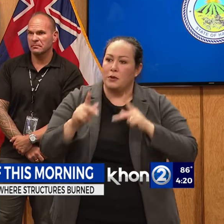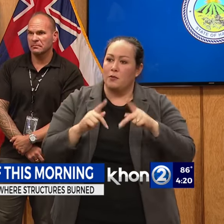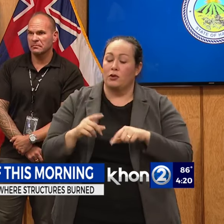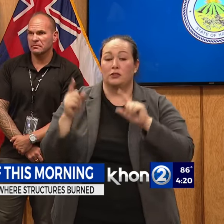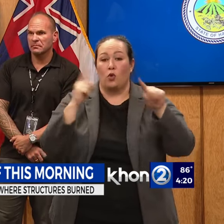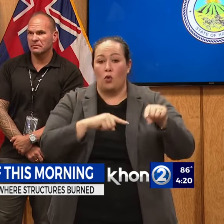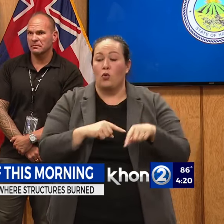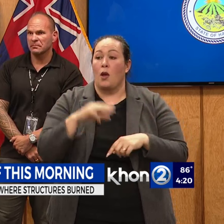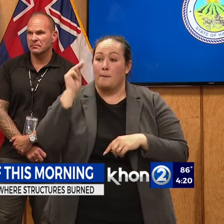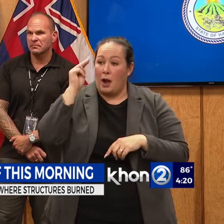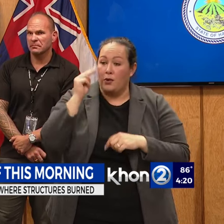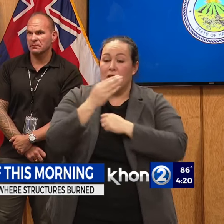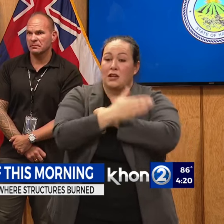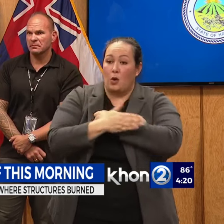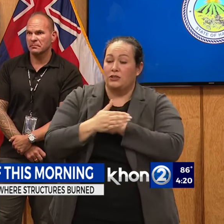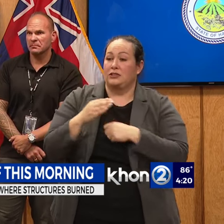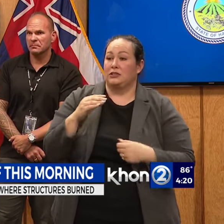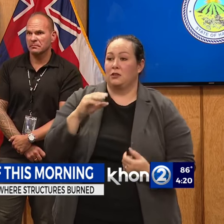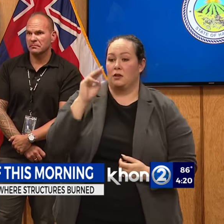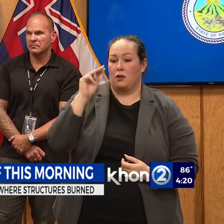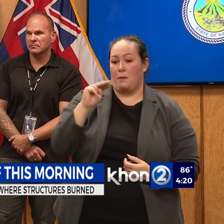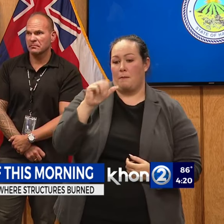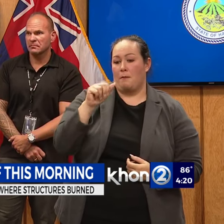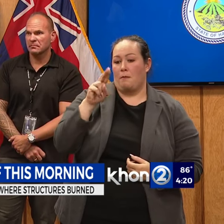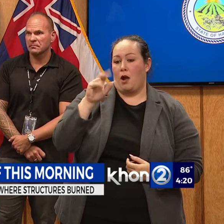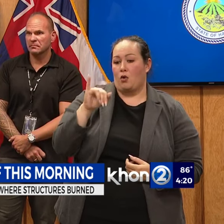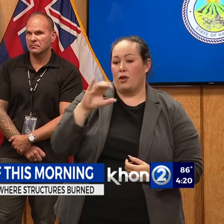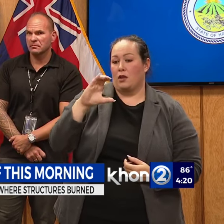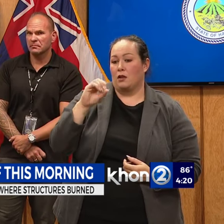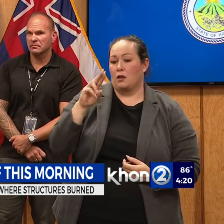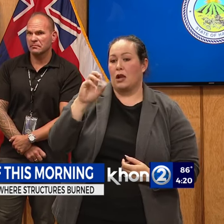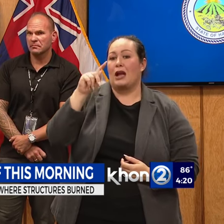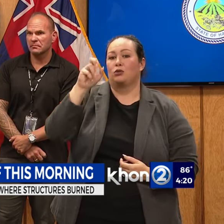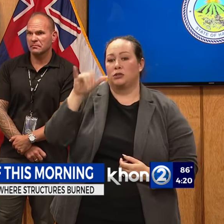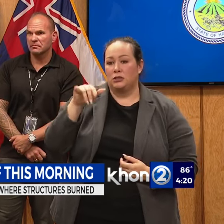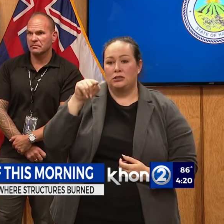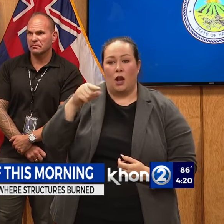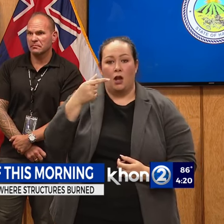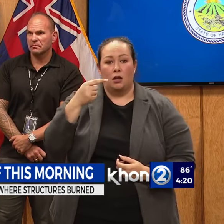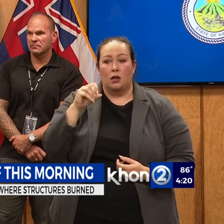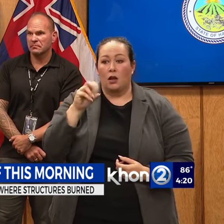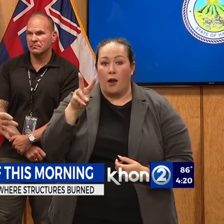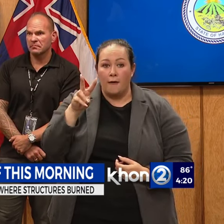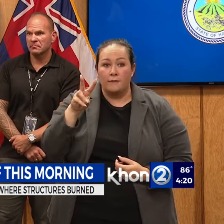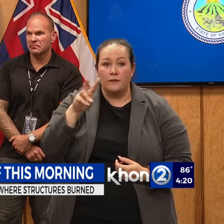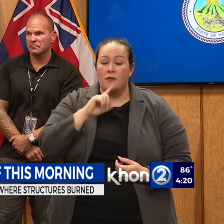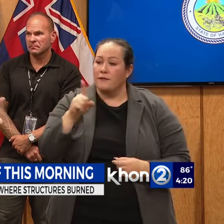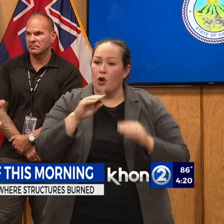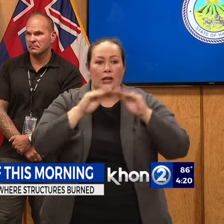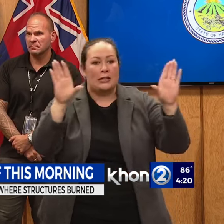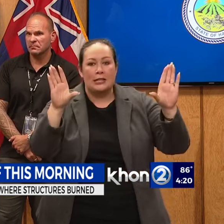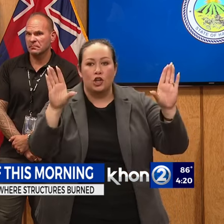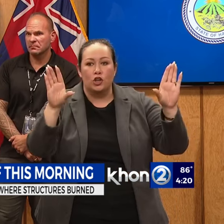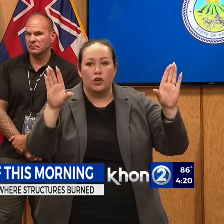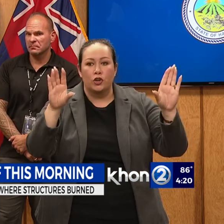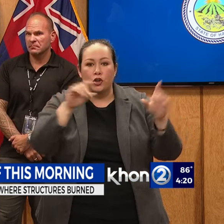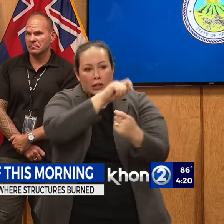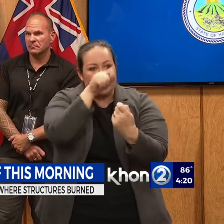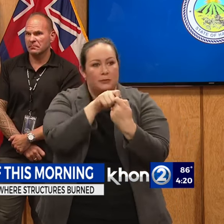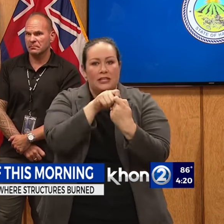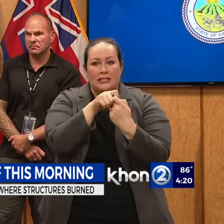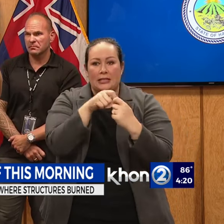to MauiCounty.gov, which is the website that we've informed everybody to go to. It's very clear. It's very explicit.